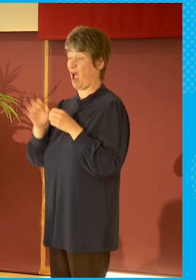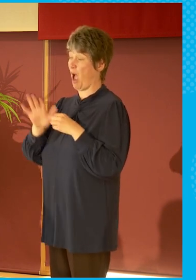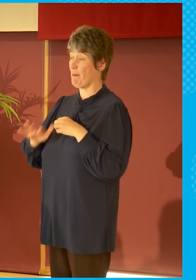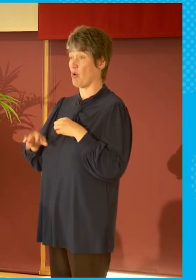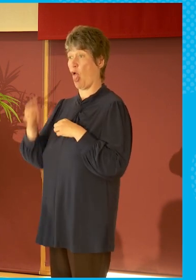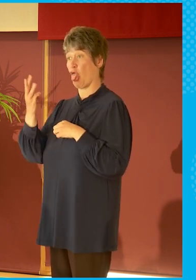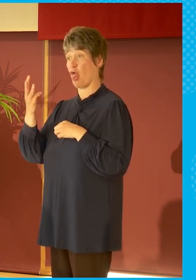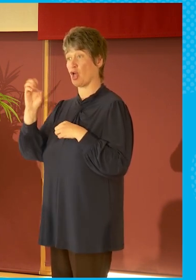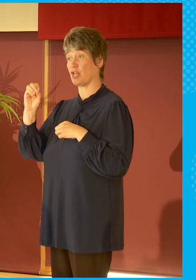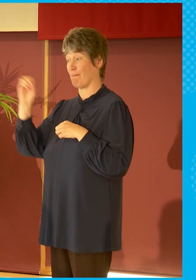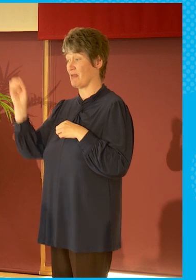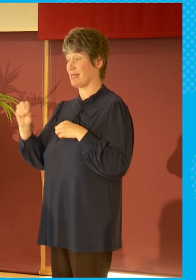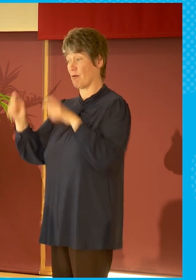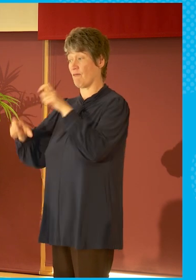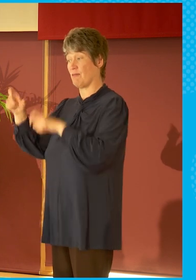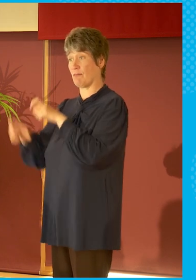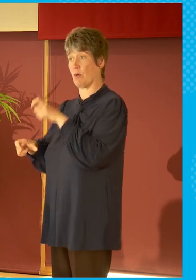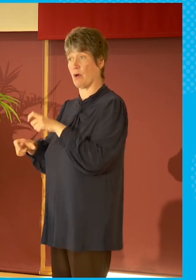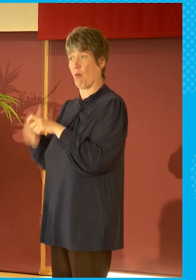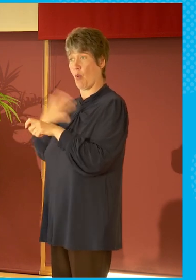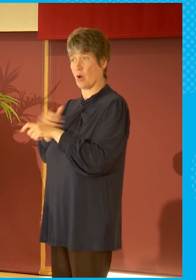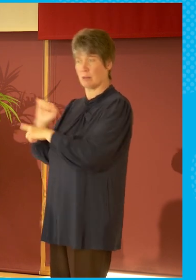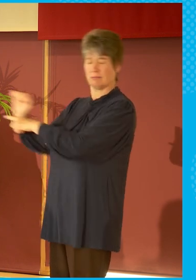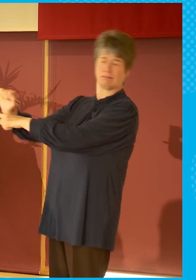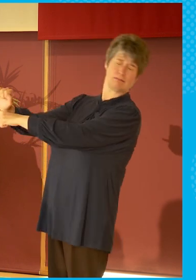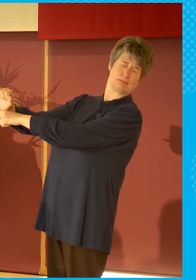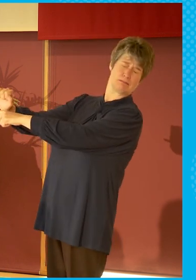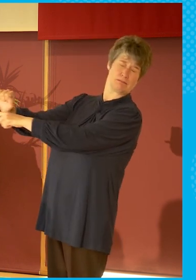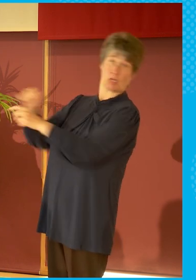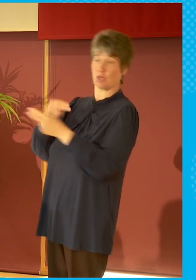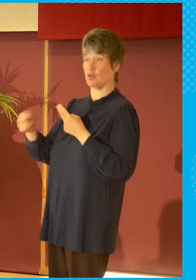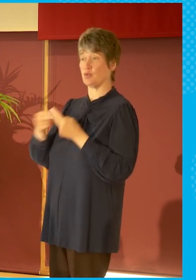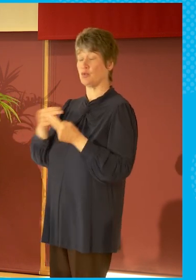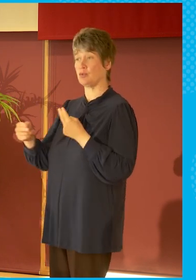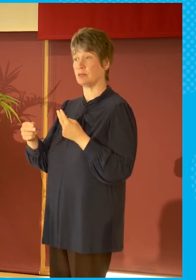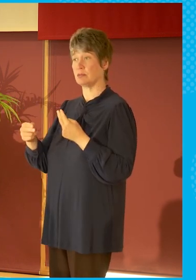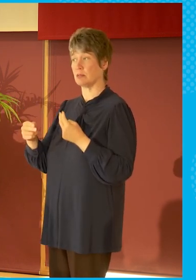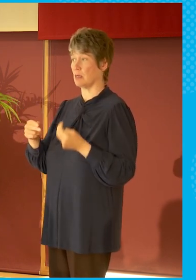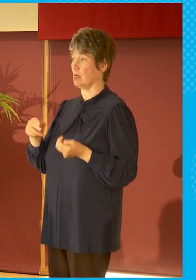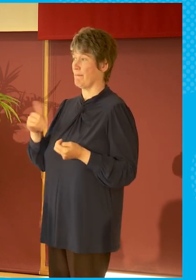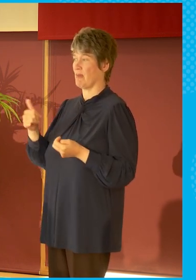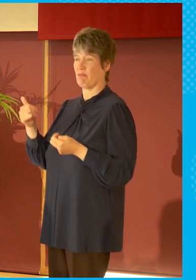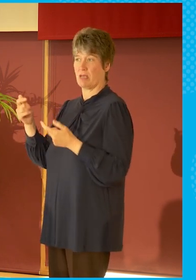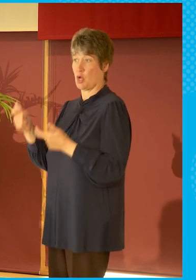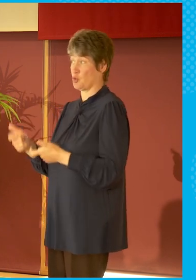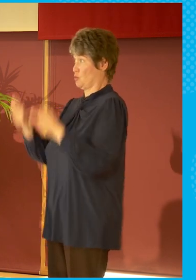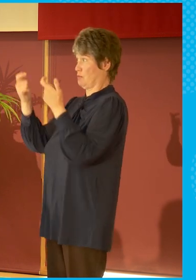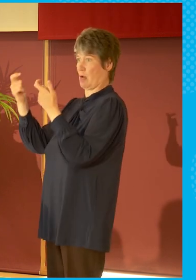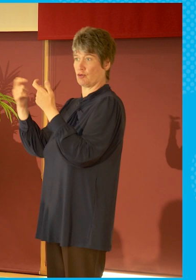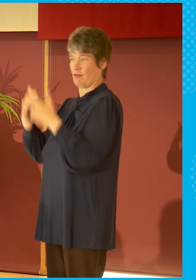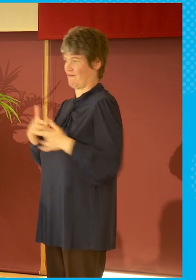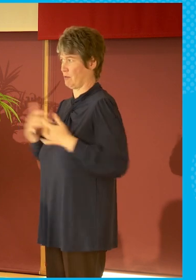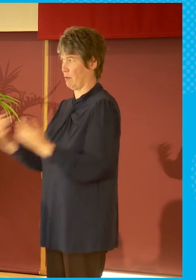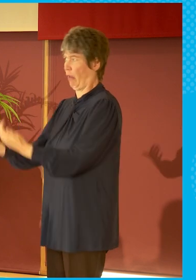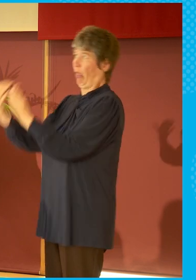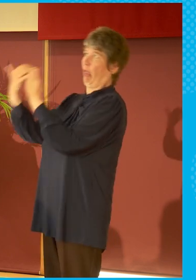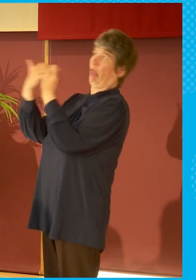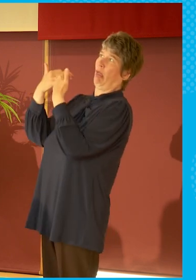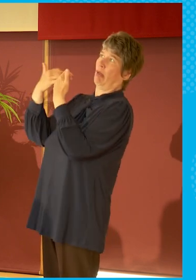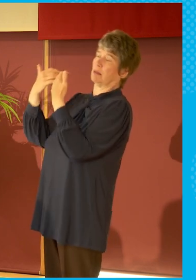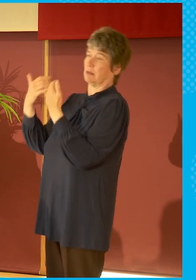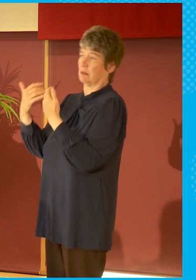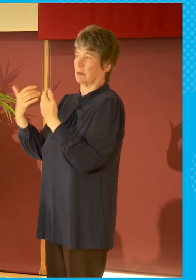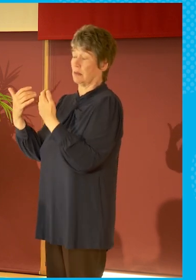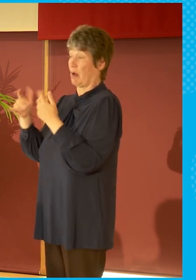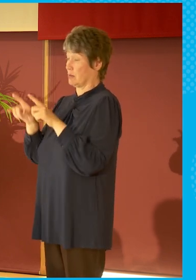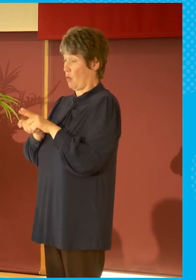are actually avoiding news. Because it could be, you know, it's just too much to take and it's also